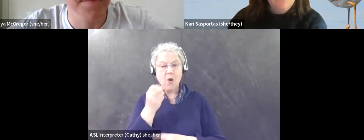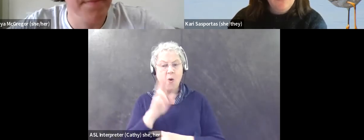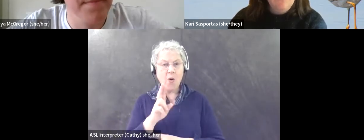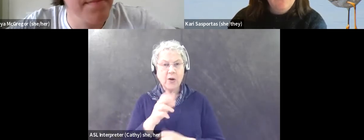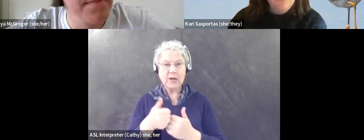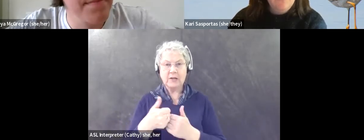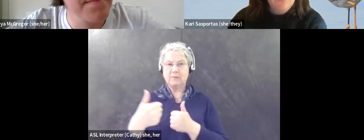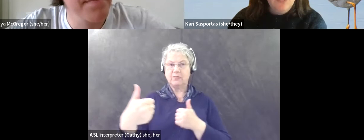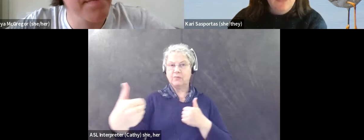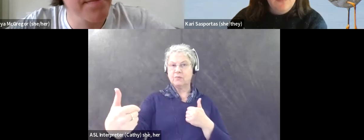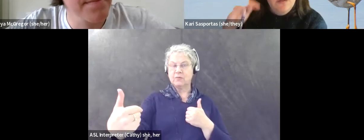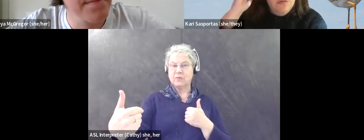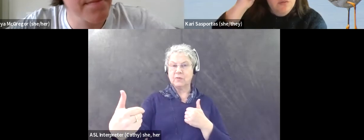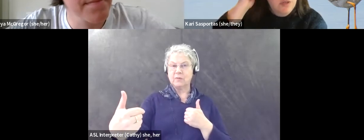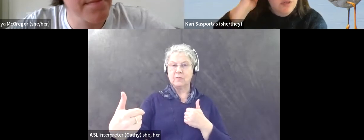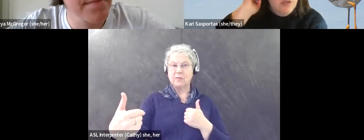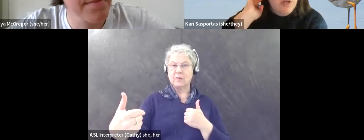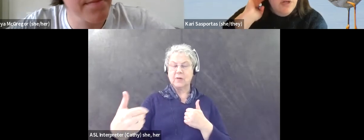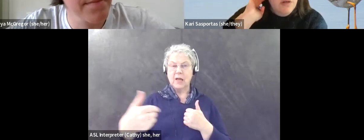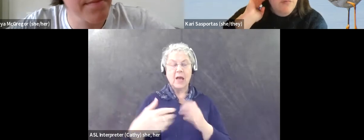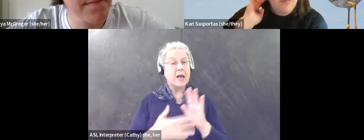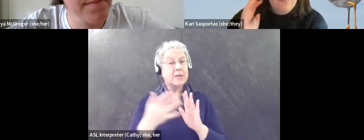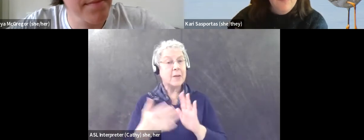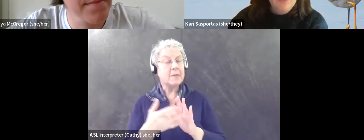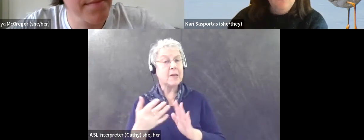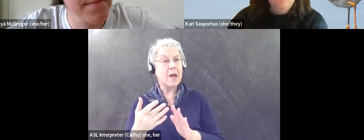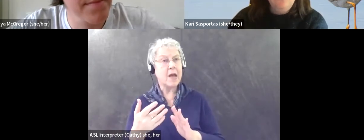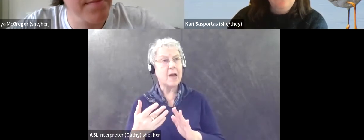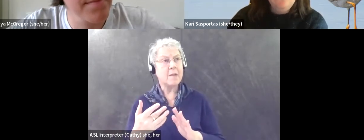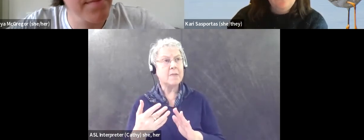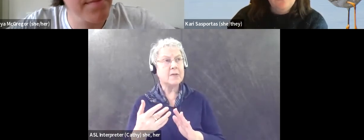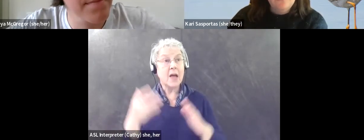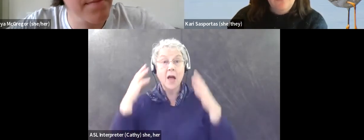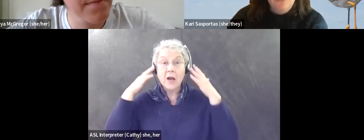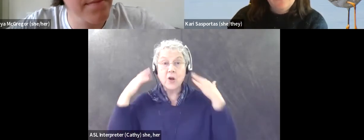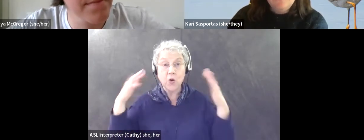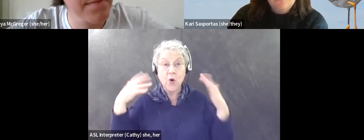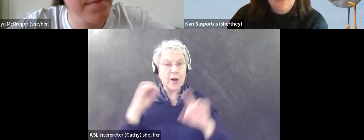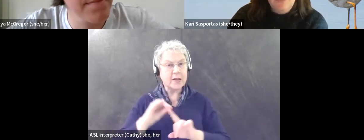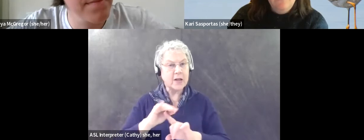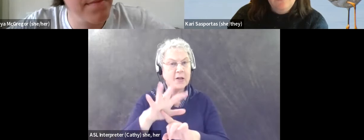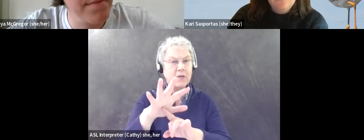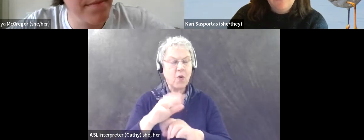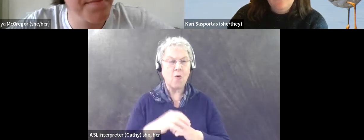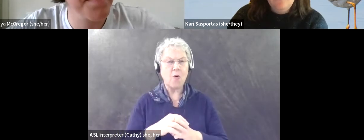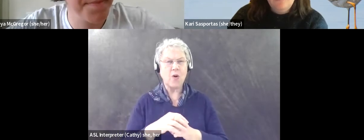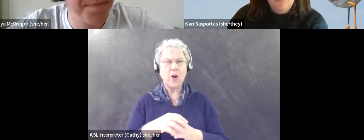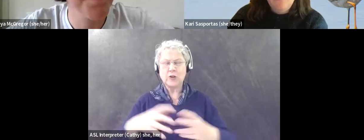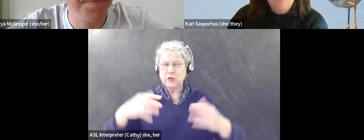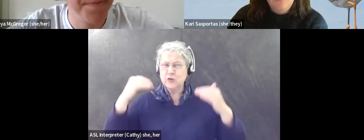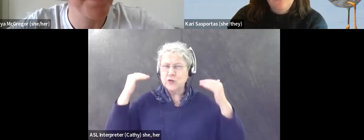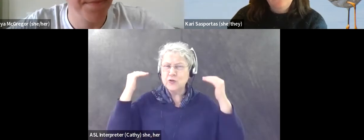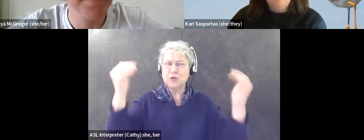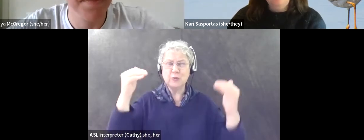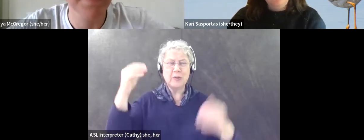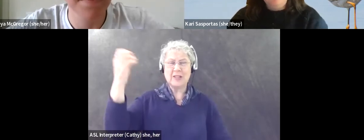Sometimes it can relate to, like, noise or excess light and things like that that will really bother